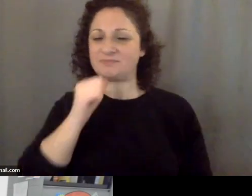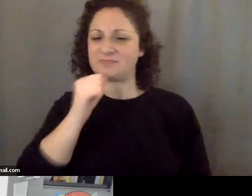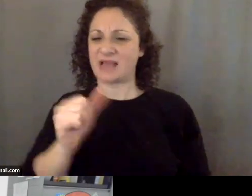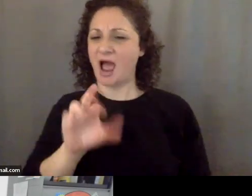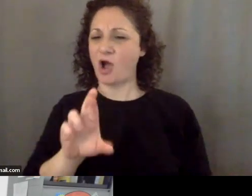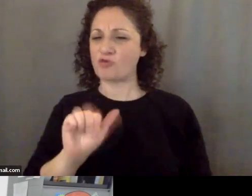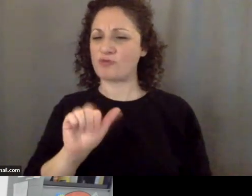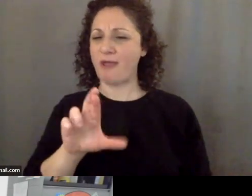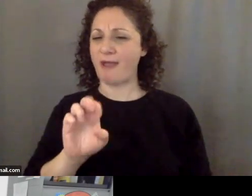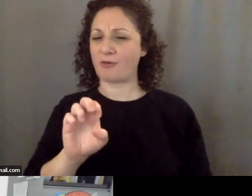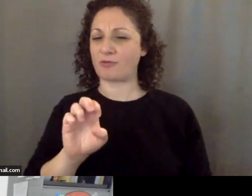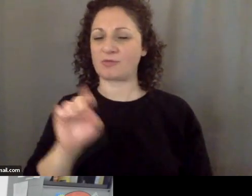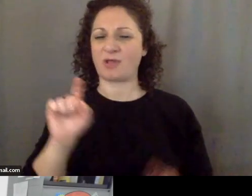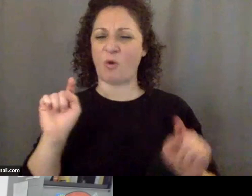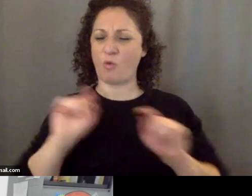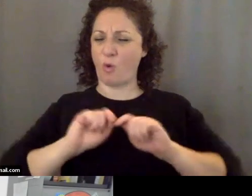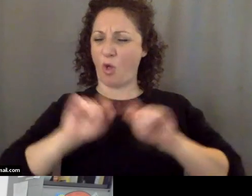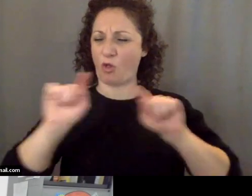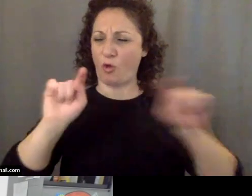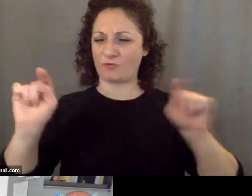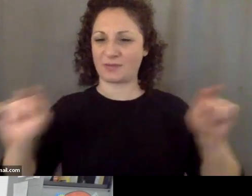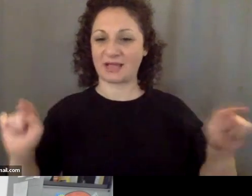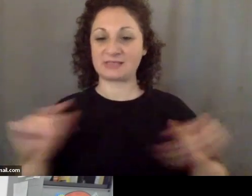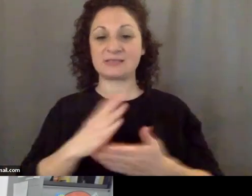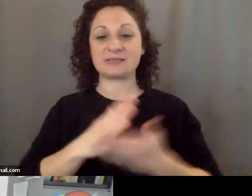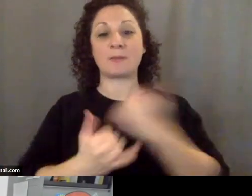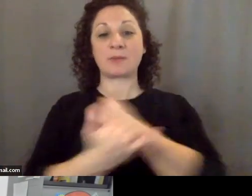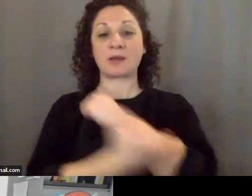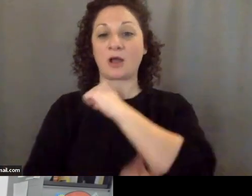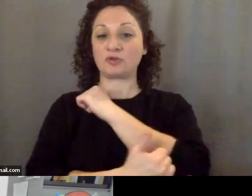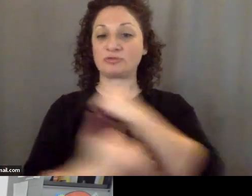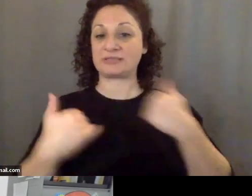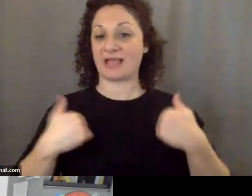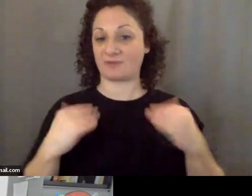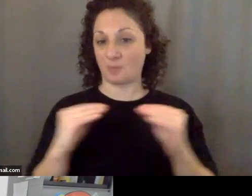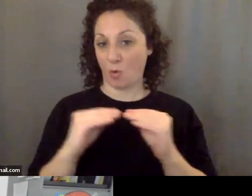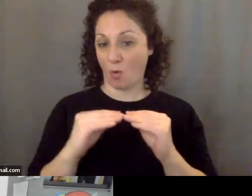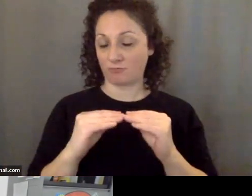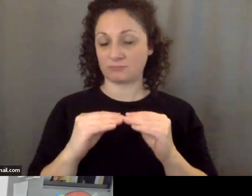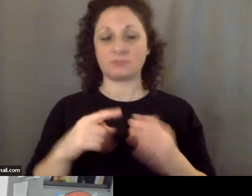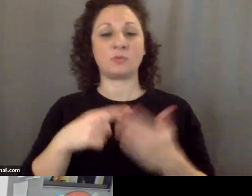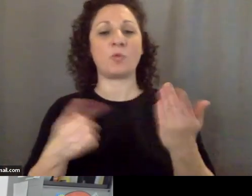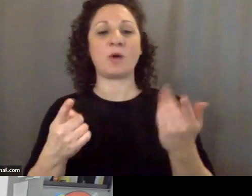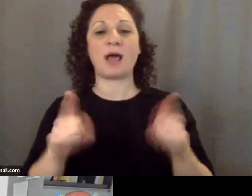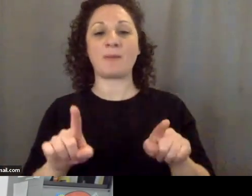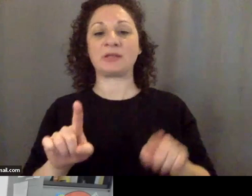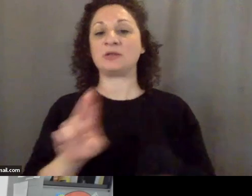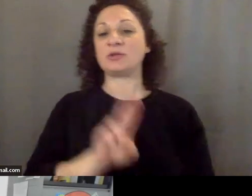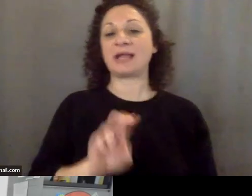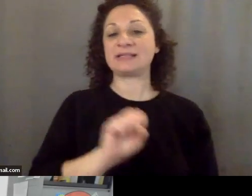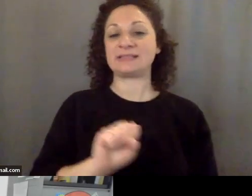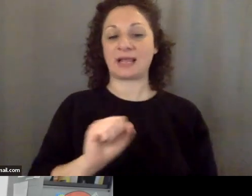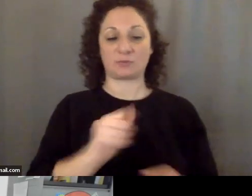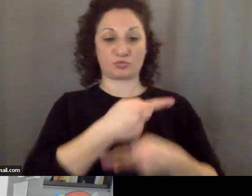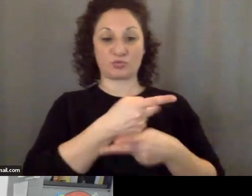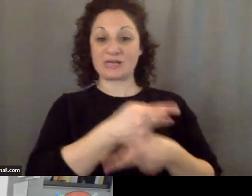Some countries have more than others. But what happened was the United States outsourced its production.